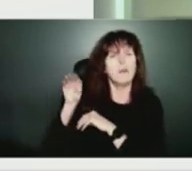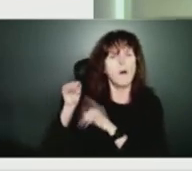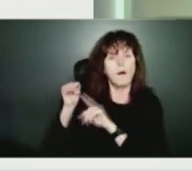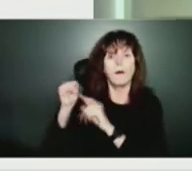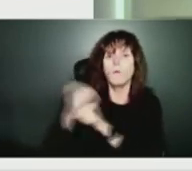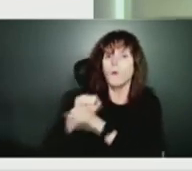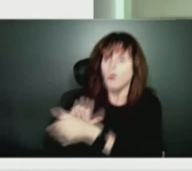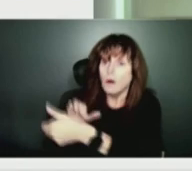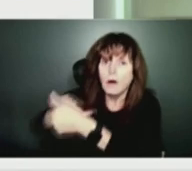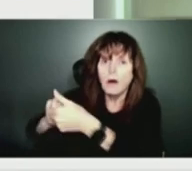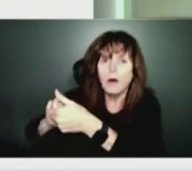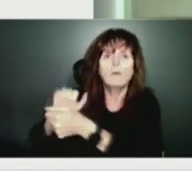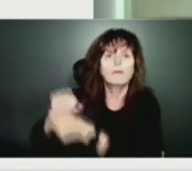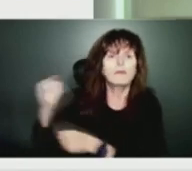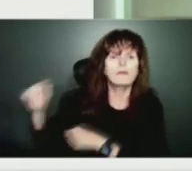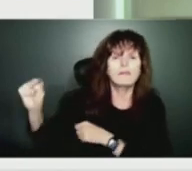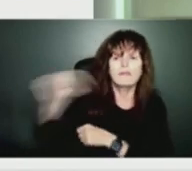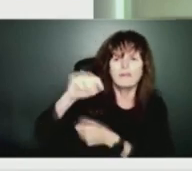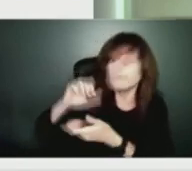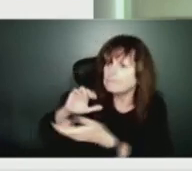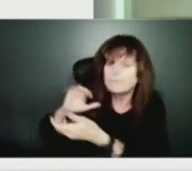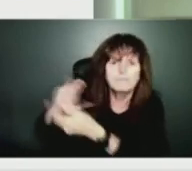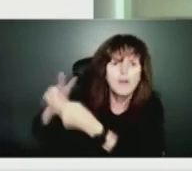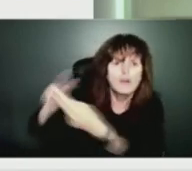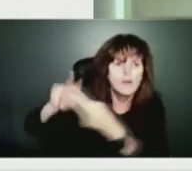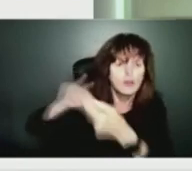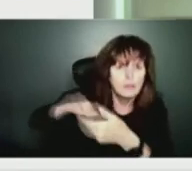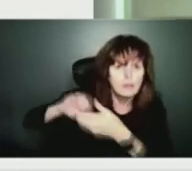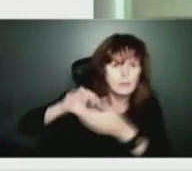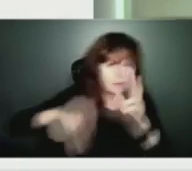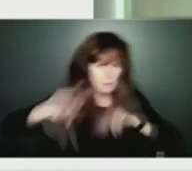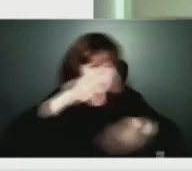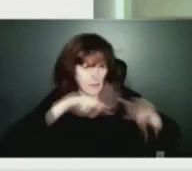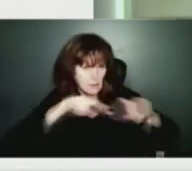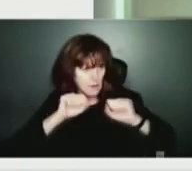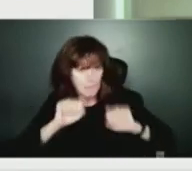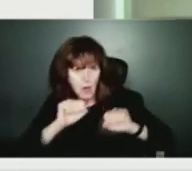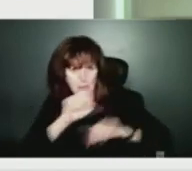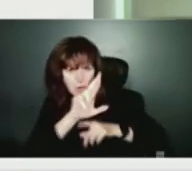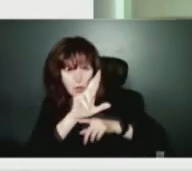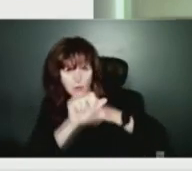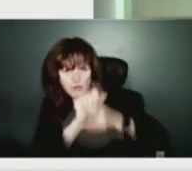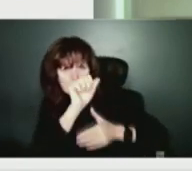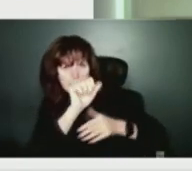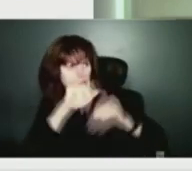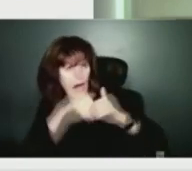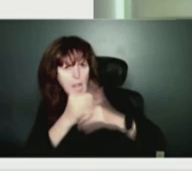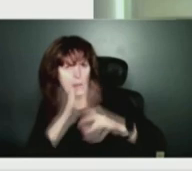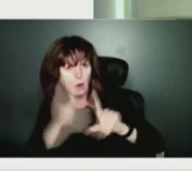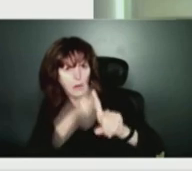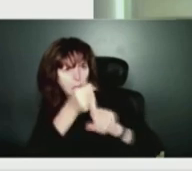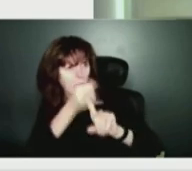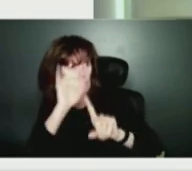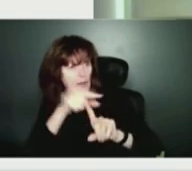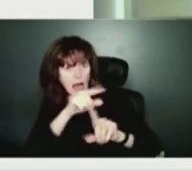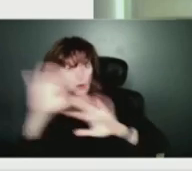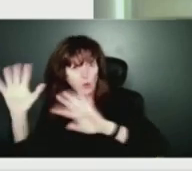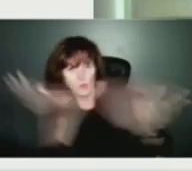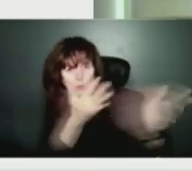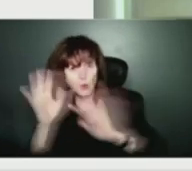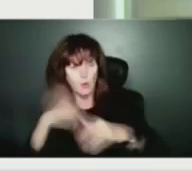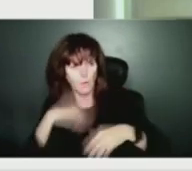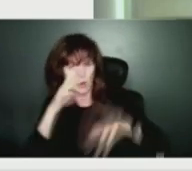storm, identify a potential risk, and to prepare to respond to these impacts. And as you're well aware, based on the current projections,